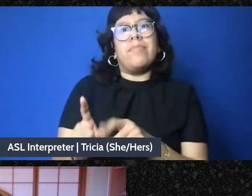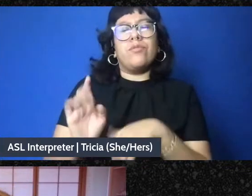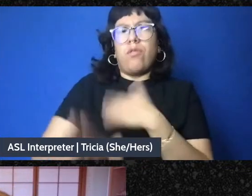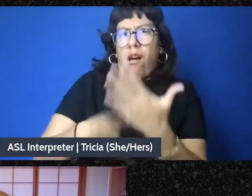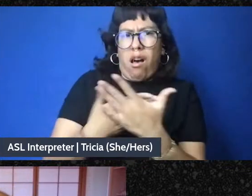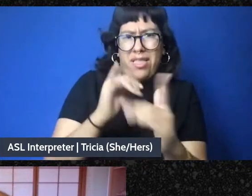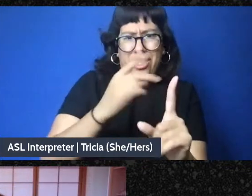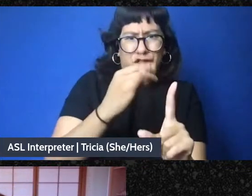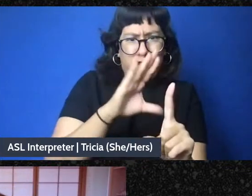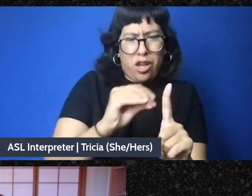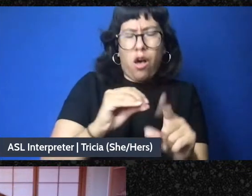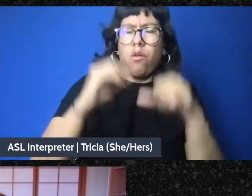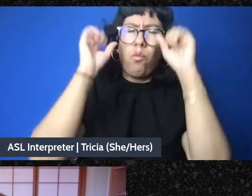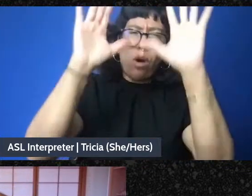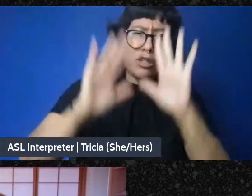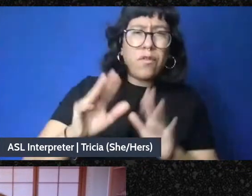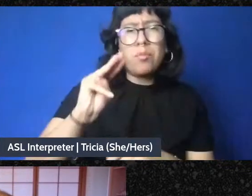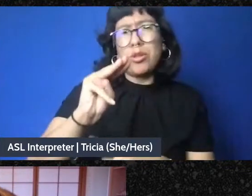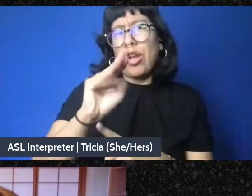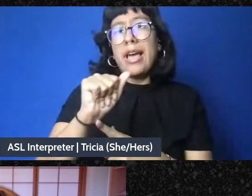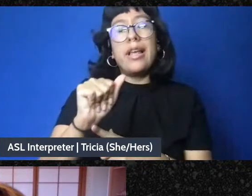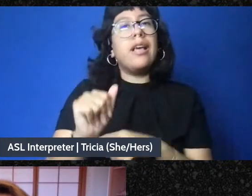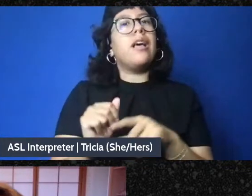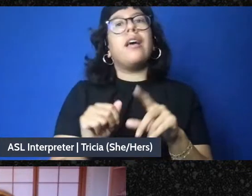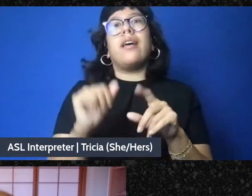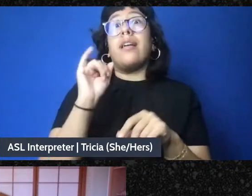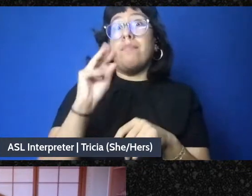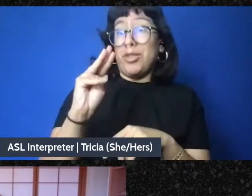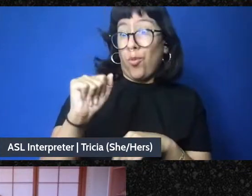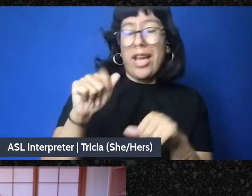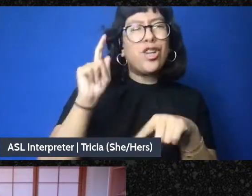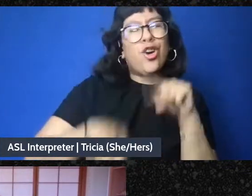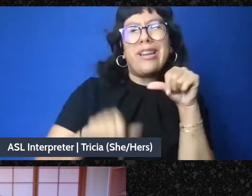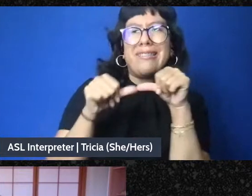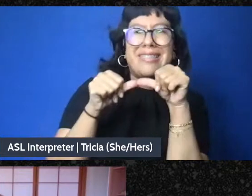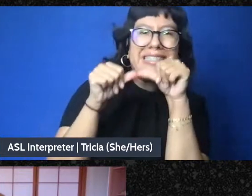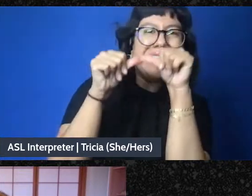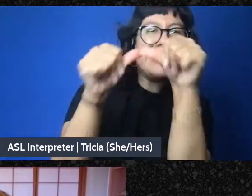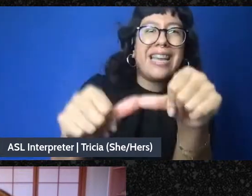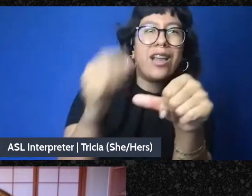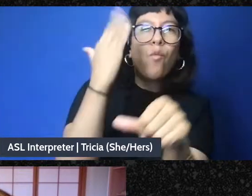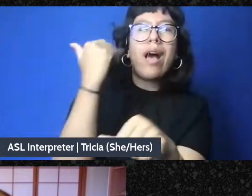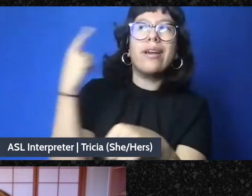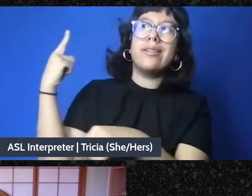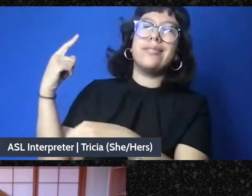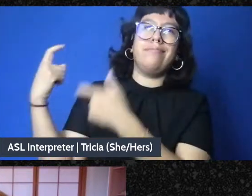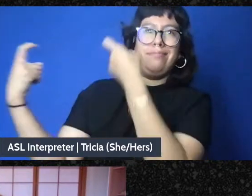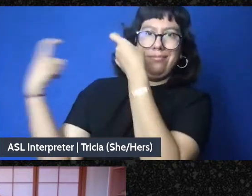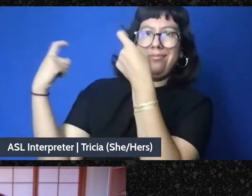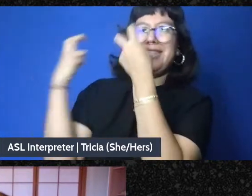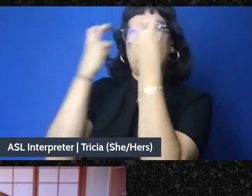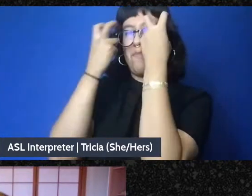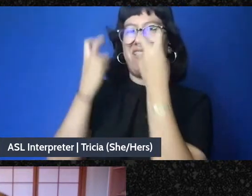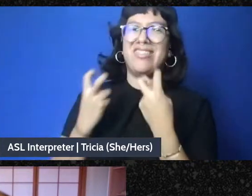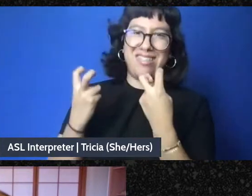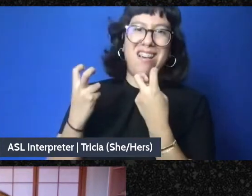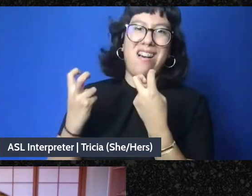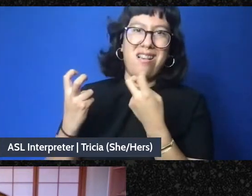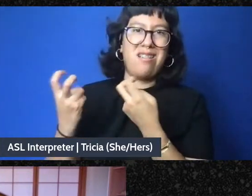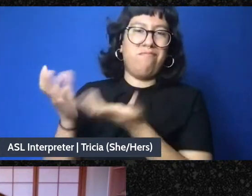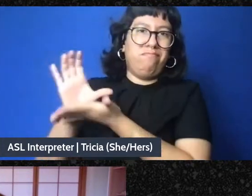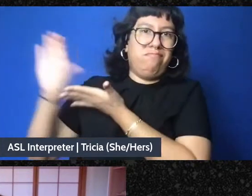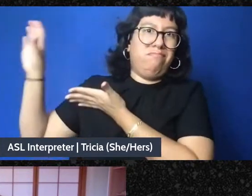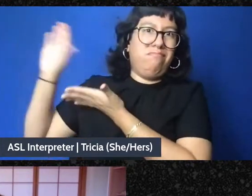mutual aid, folks weren't able to sustain it because they're in capitalism. And there has been wild rent